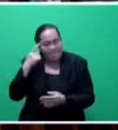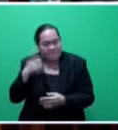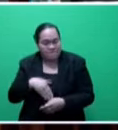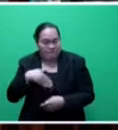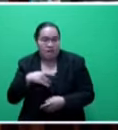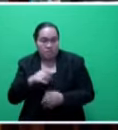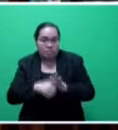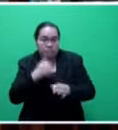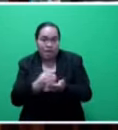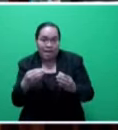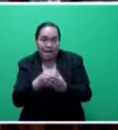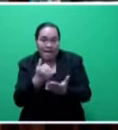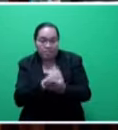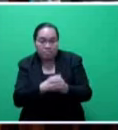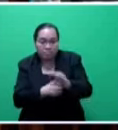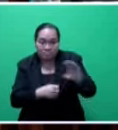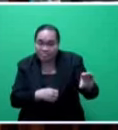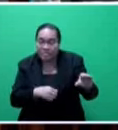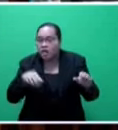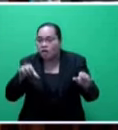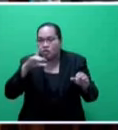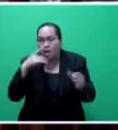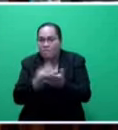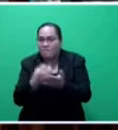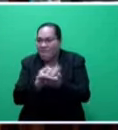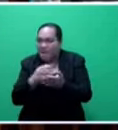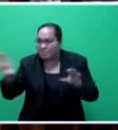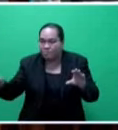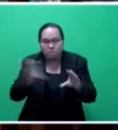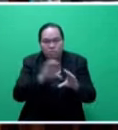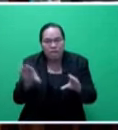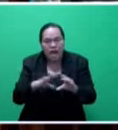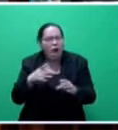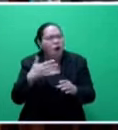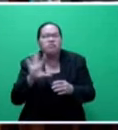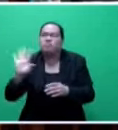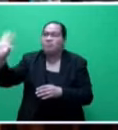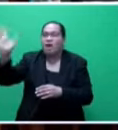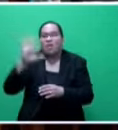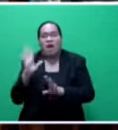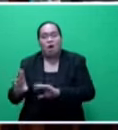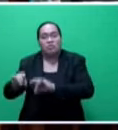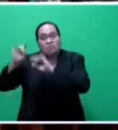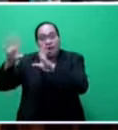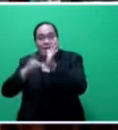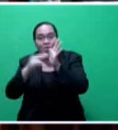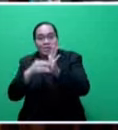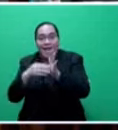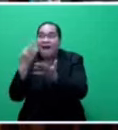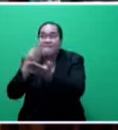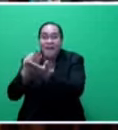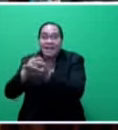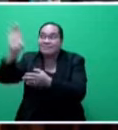And I also think that some of the direct budget support that we are getting from the donors, for example, from the Australians, from the New Zealanders, we should look